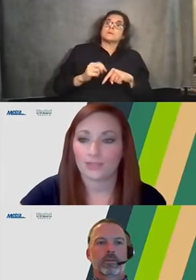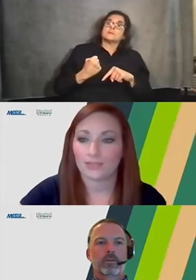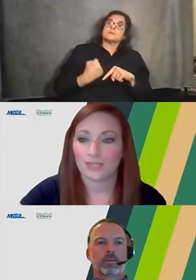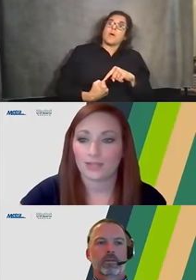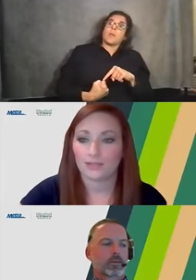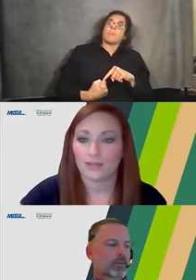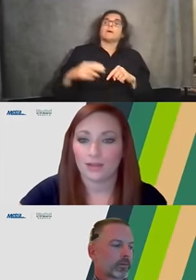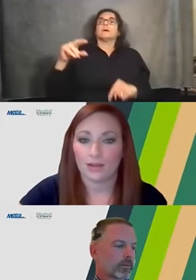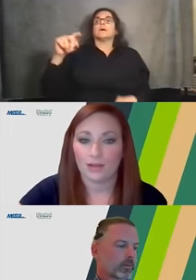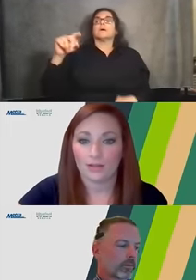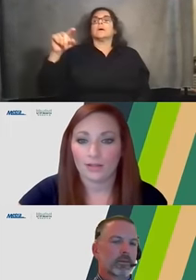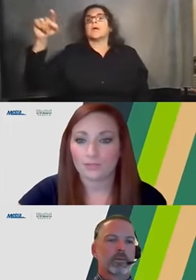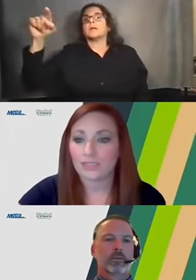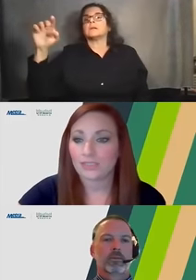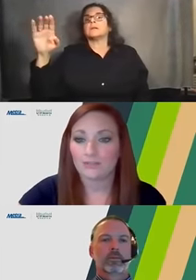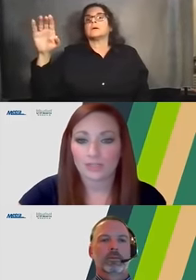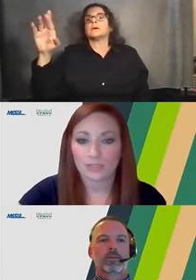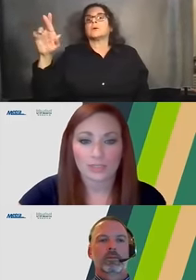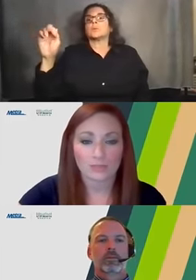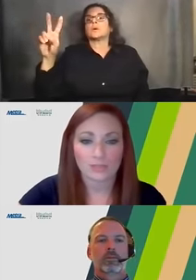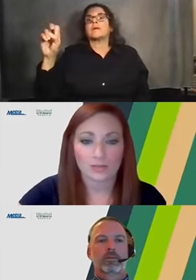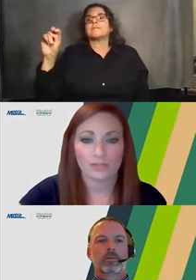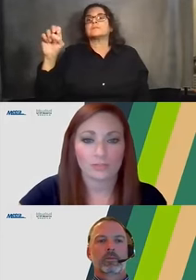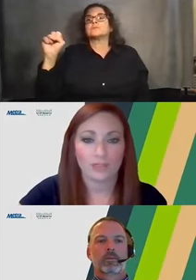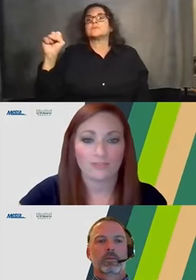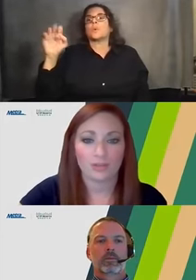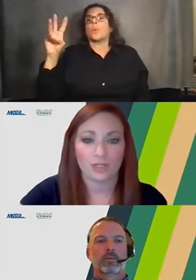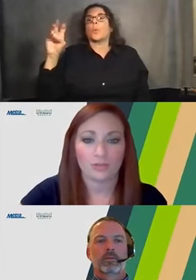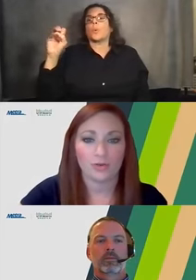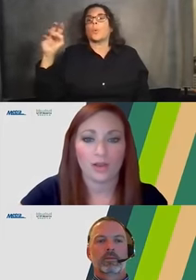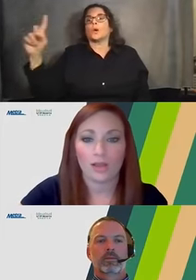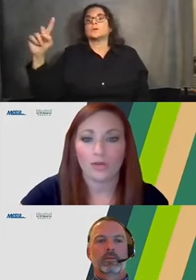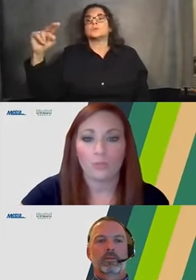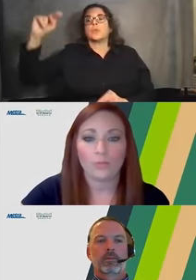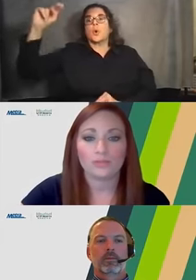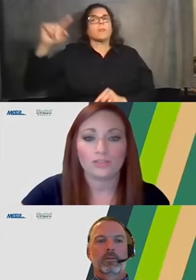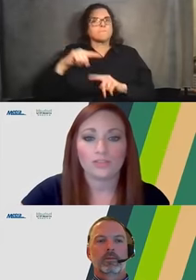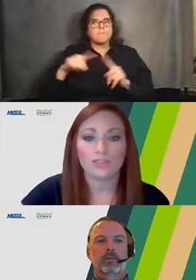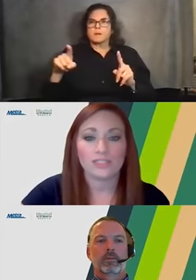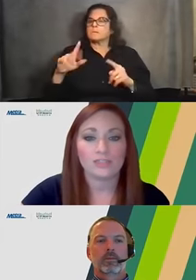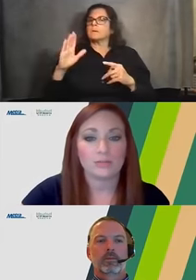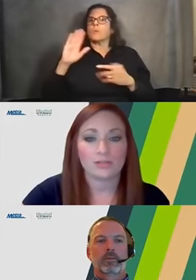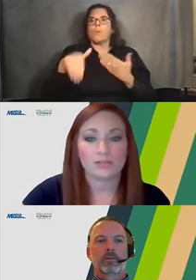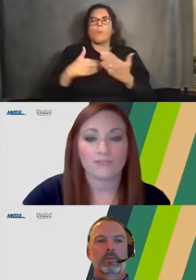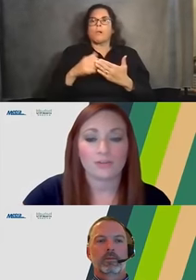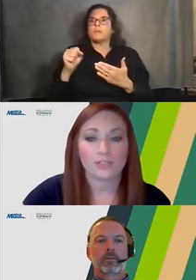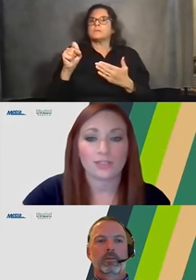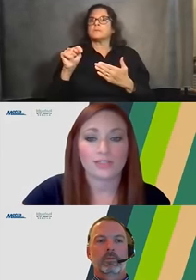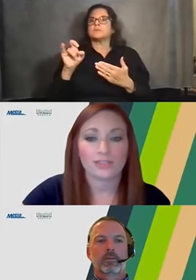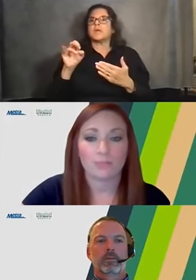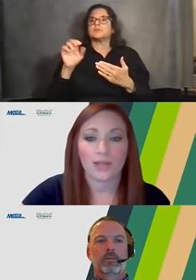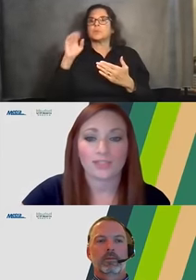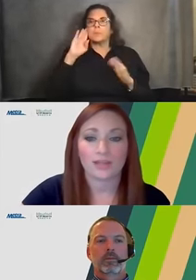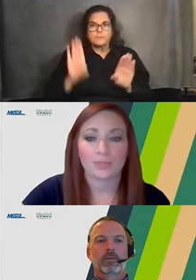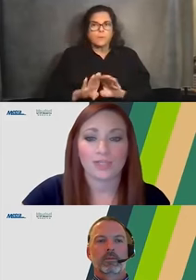Awesome. Thanks, Kate. Steve, this next one's going to be for you. What will the detours for